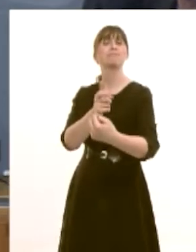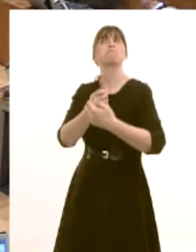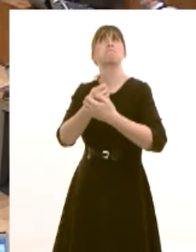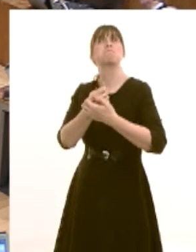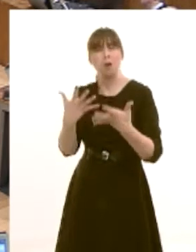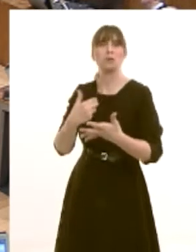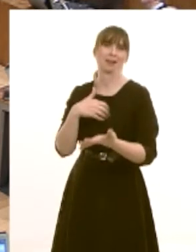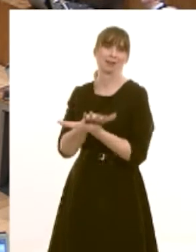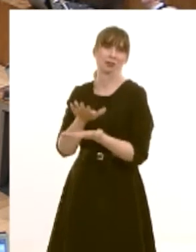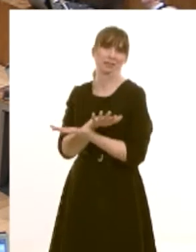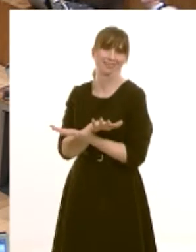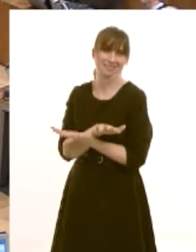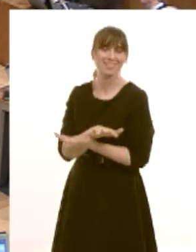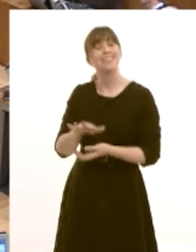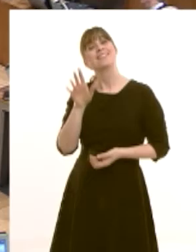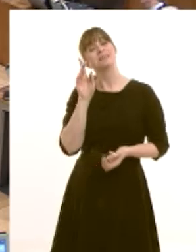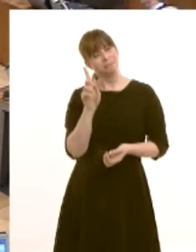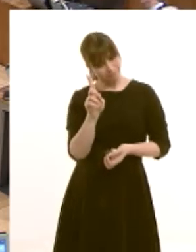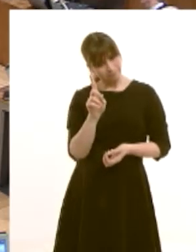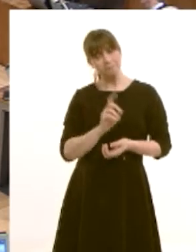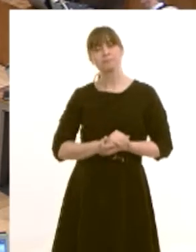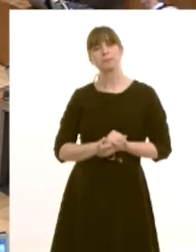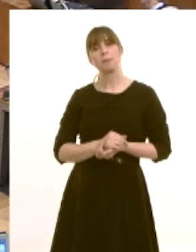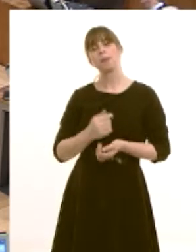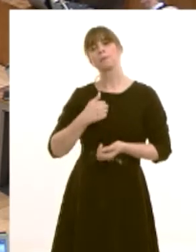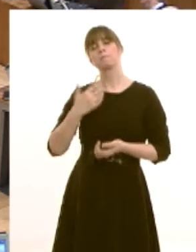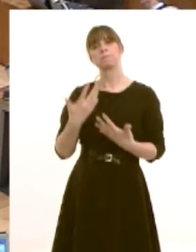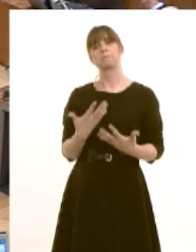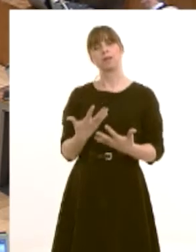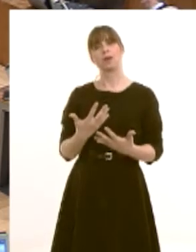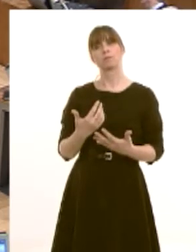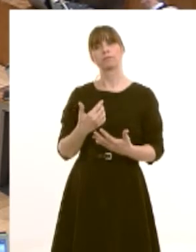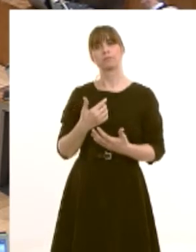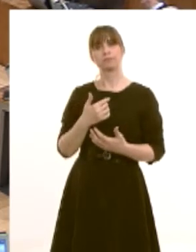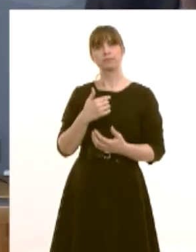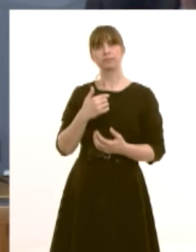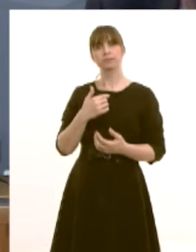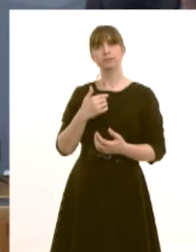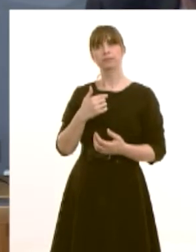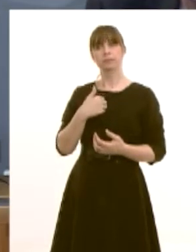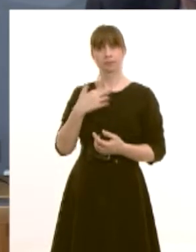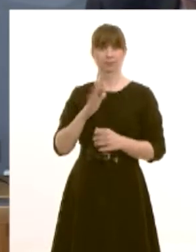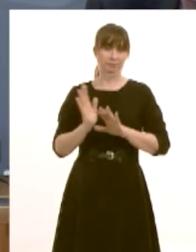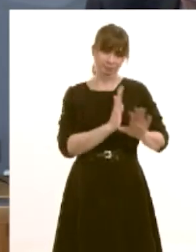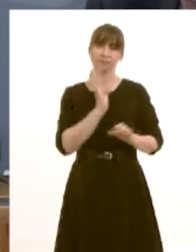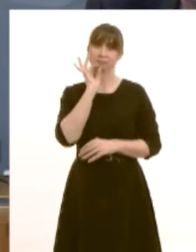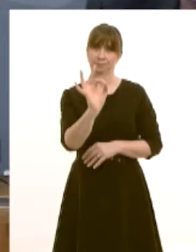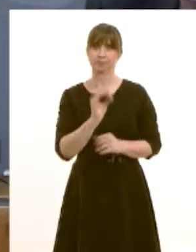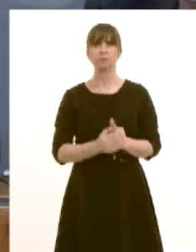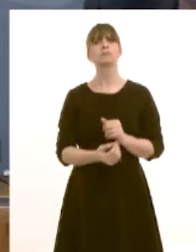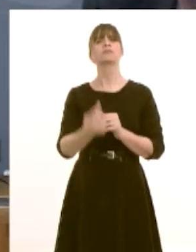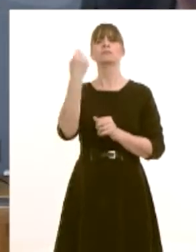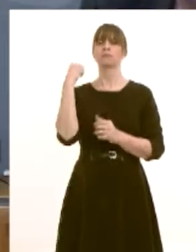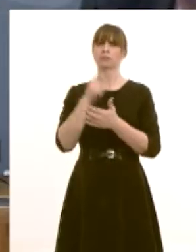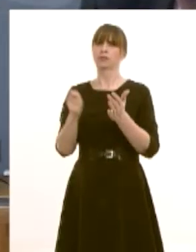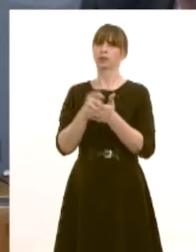uh so if i can if i can turn to my set of questions today now at the last election you did promise to make